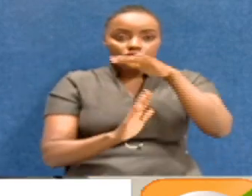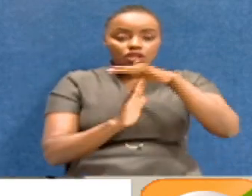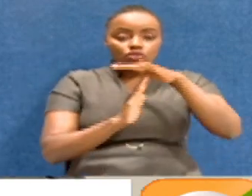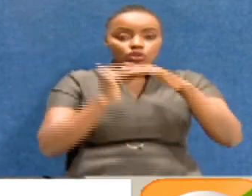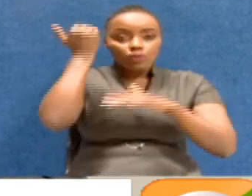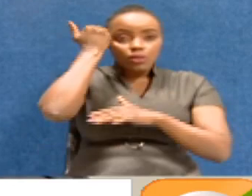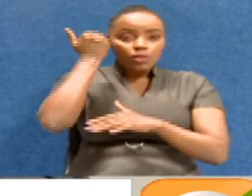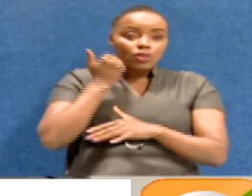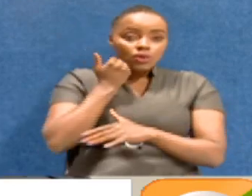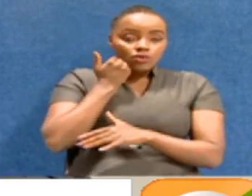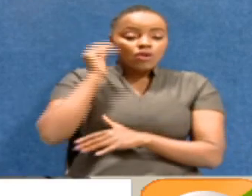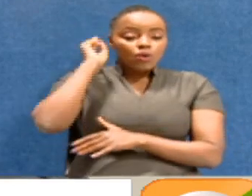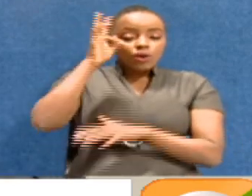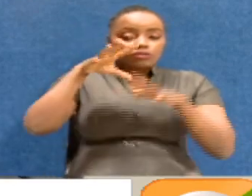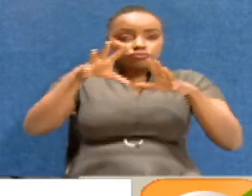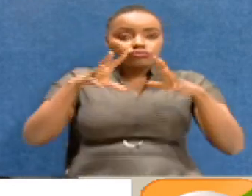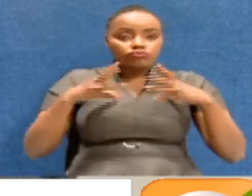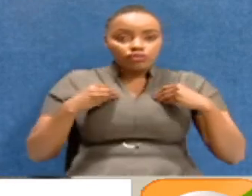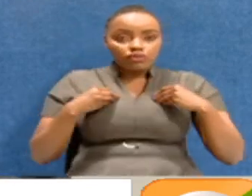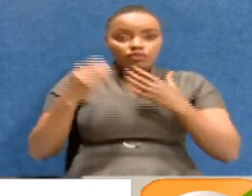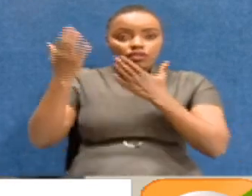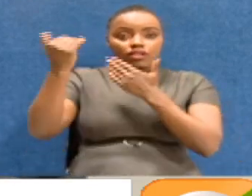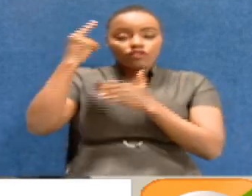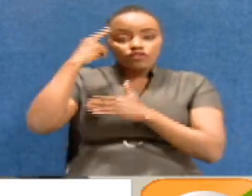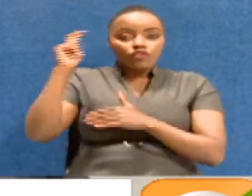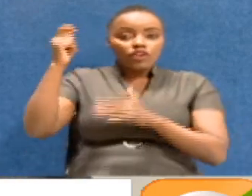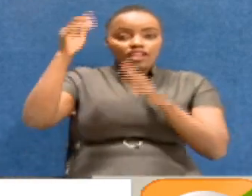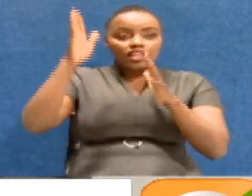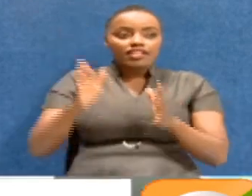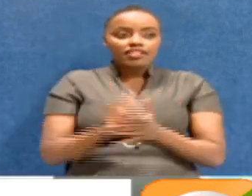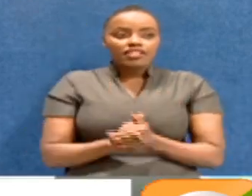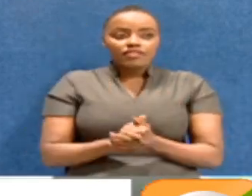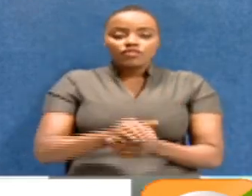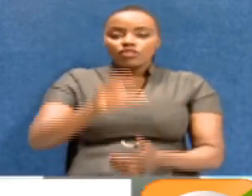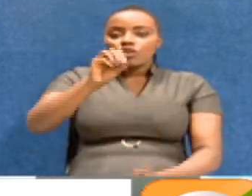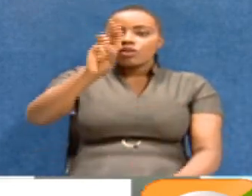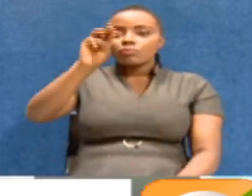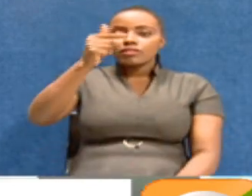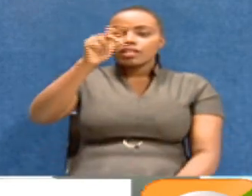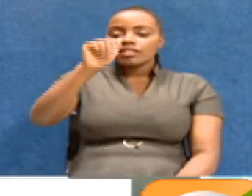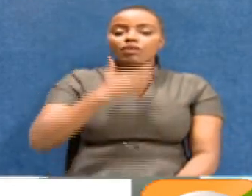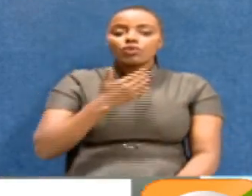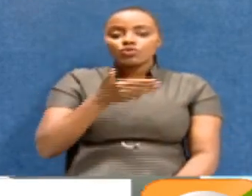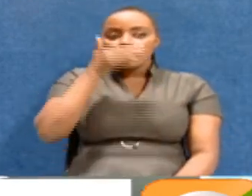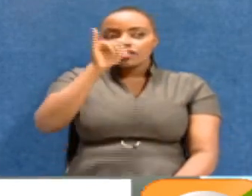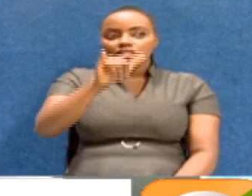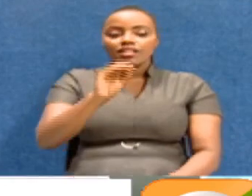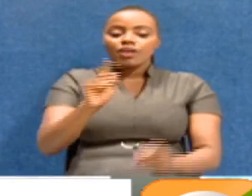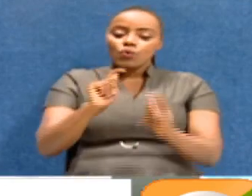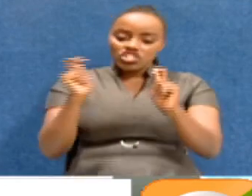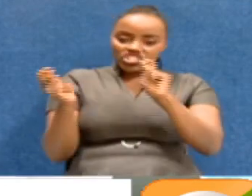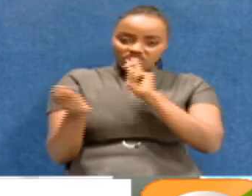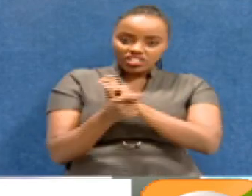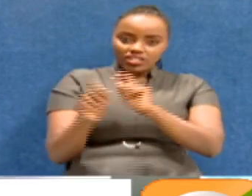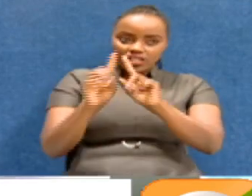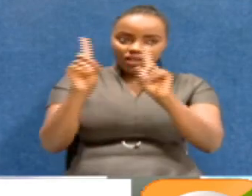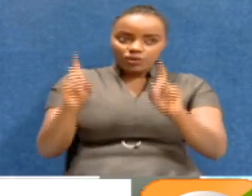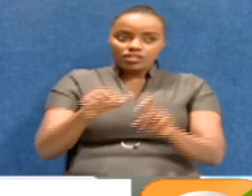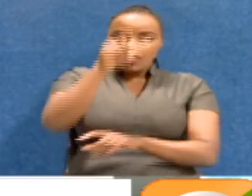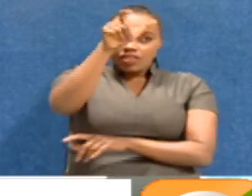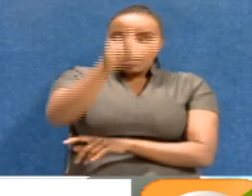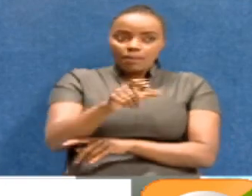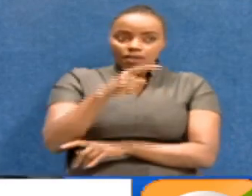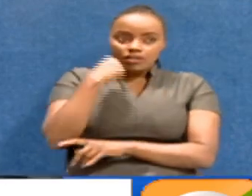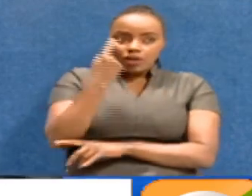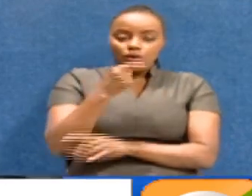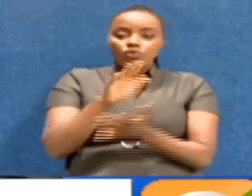will rise up to the challenge and expectations of Kenyans. Okay. Okay. And now that you don't want to respond to that, then let's rephrase that. The person who's